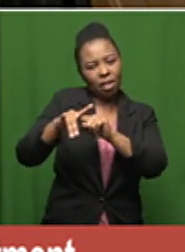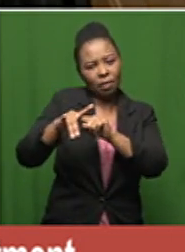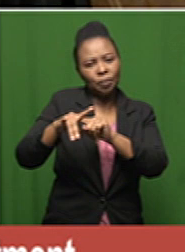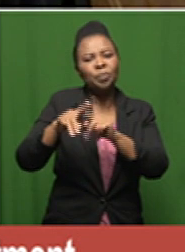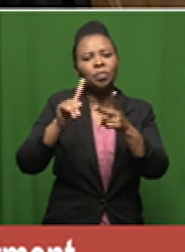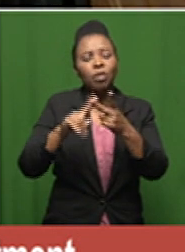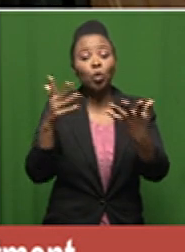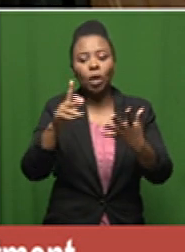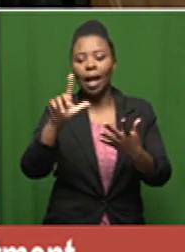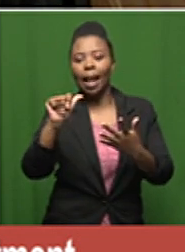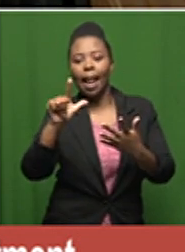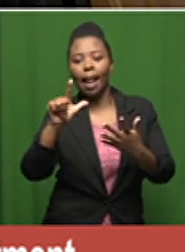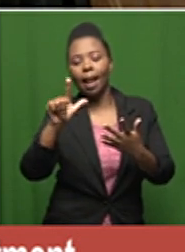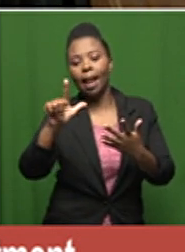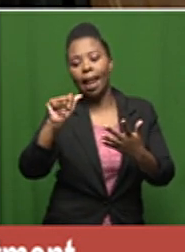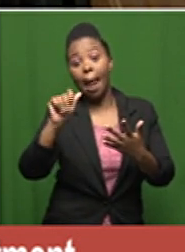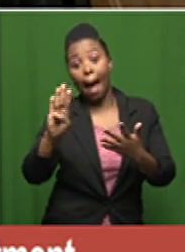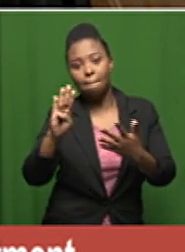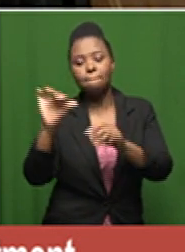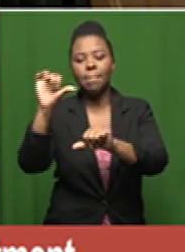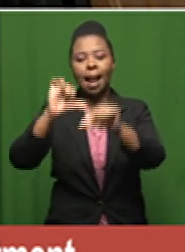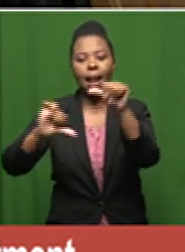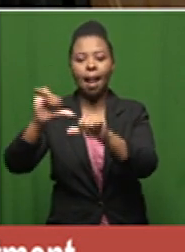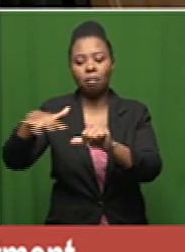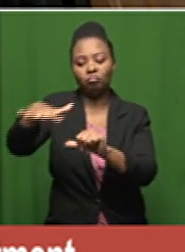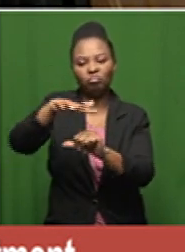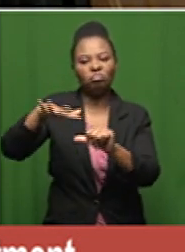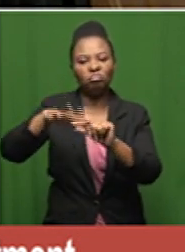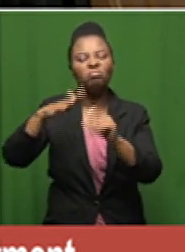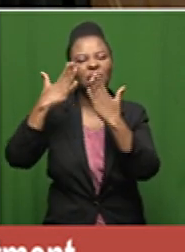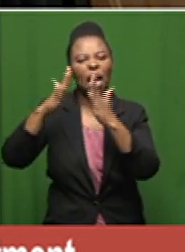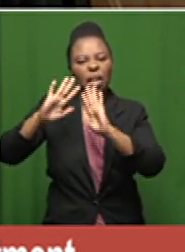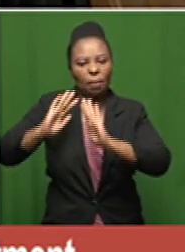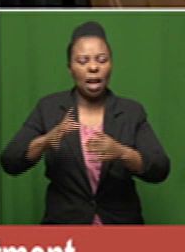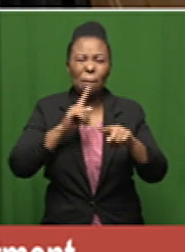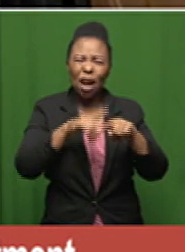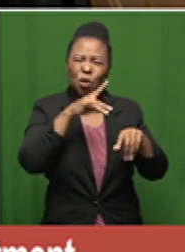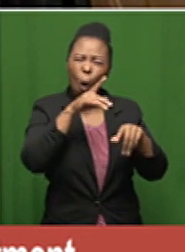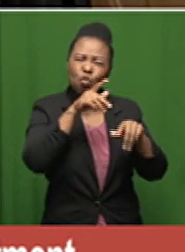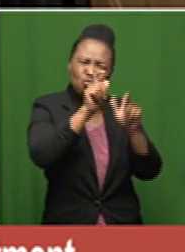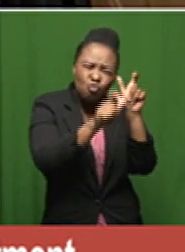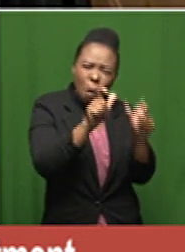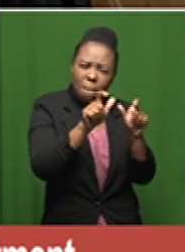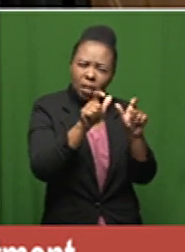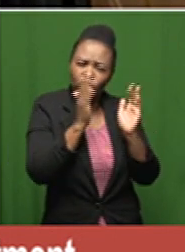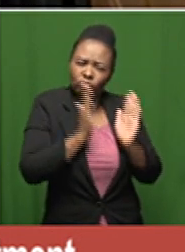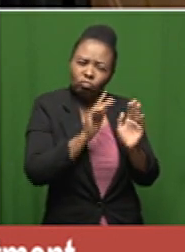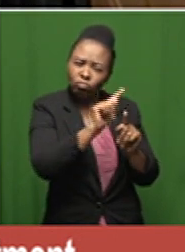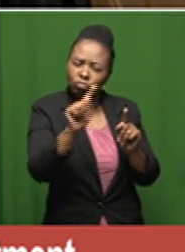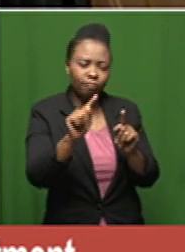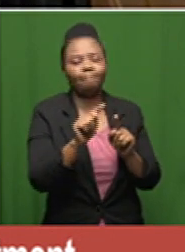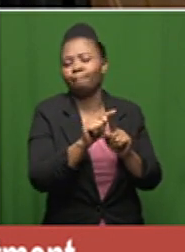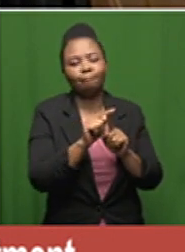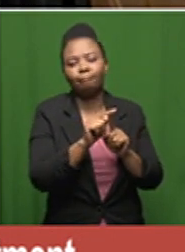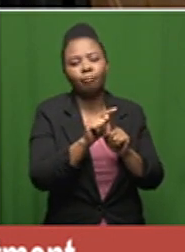situations in vitro studies so the data is very very scanty on on humans be it for covert or any